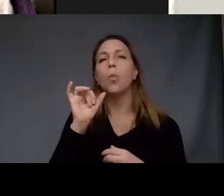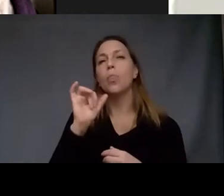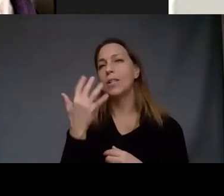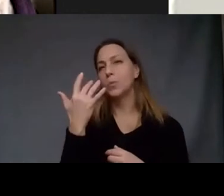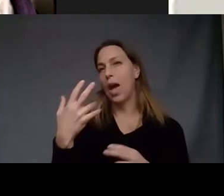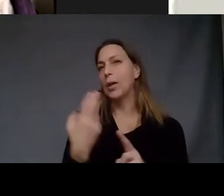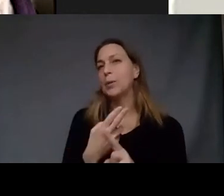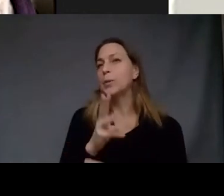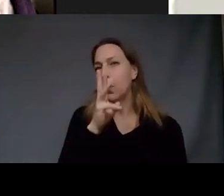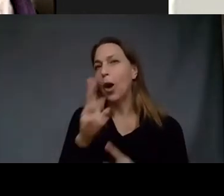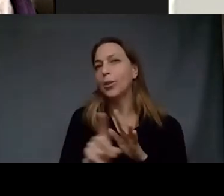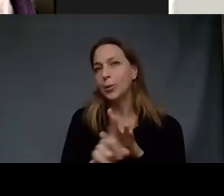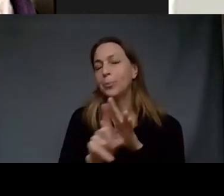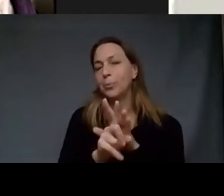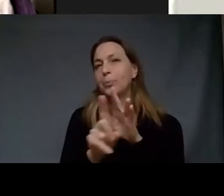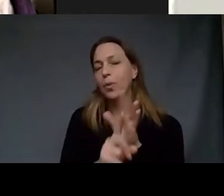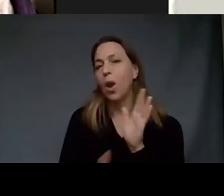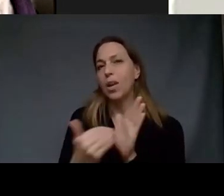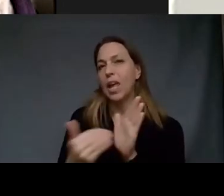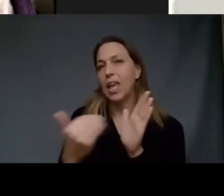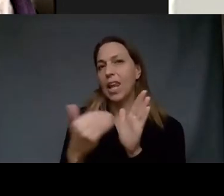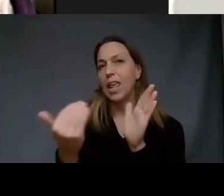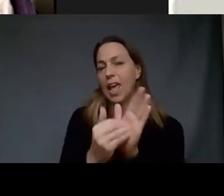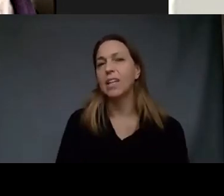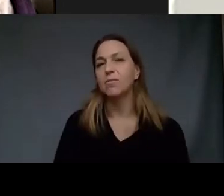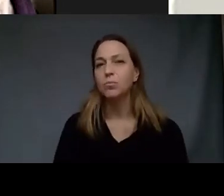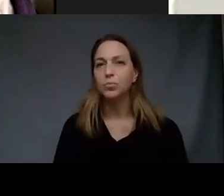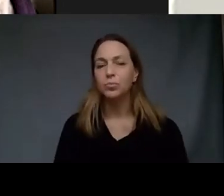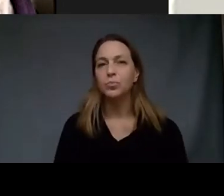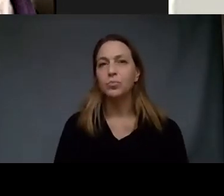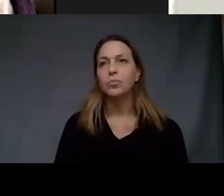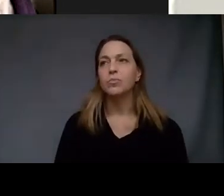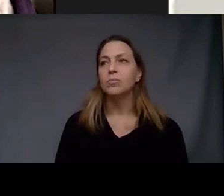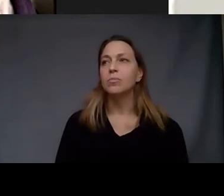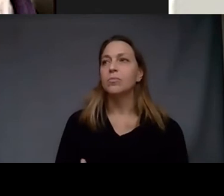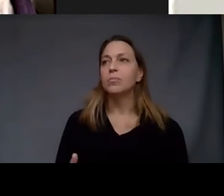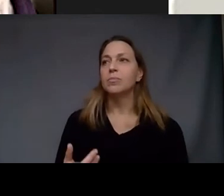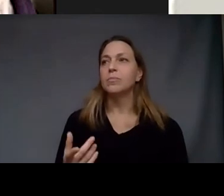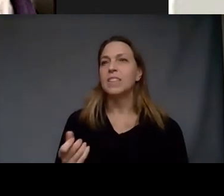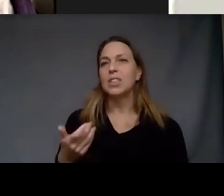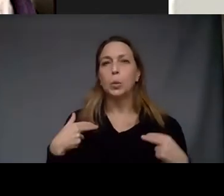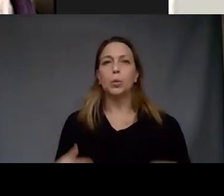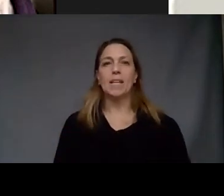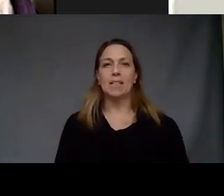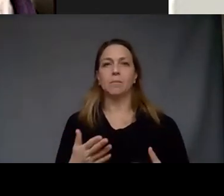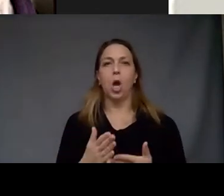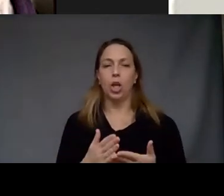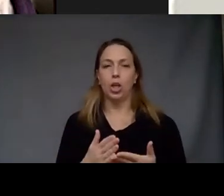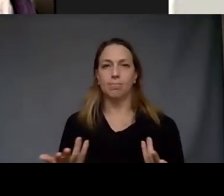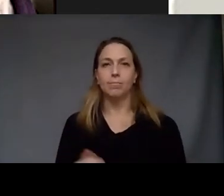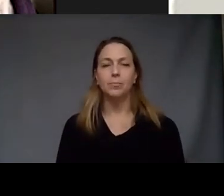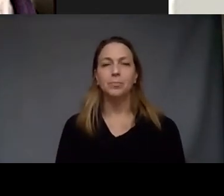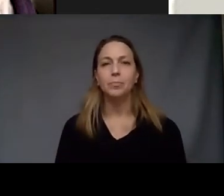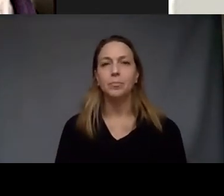references that aspect of being human thank you